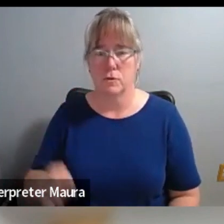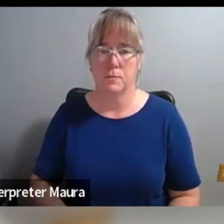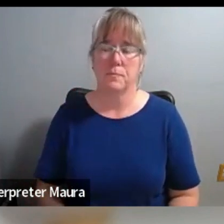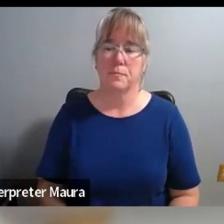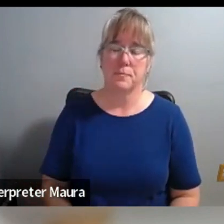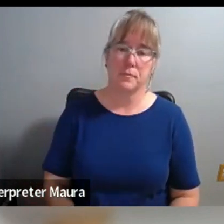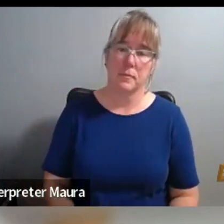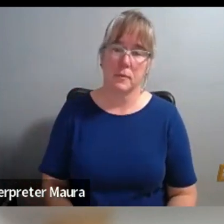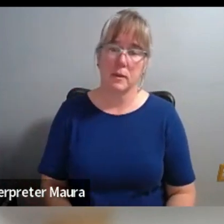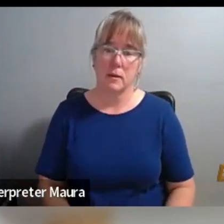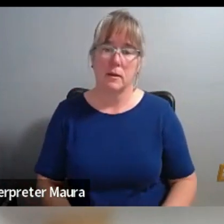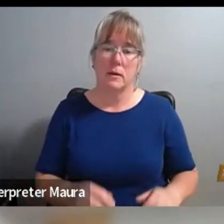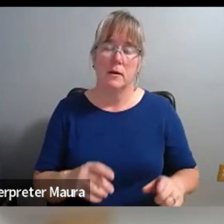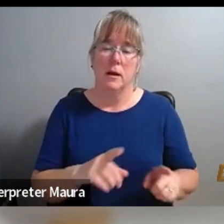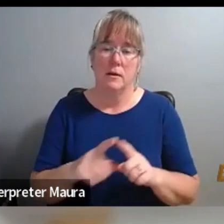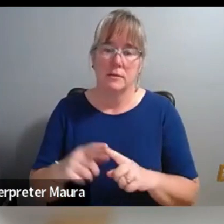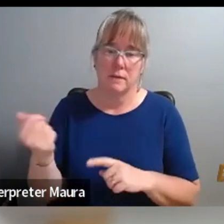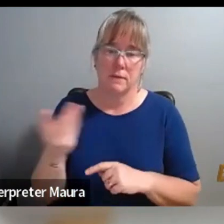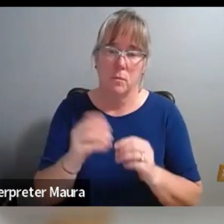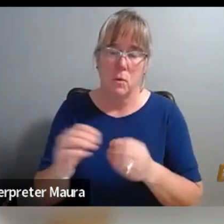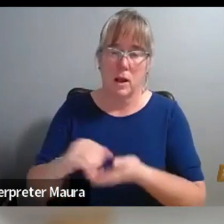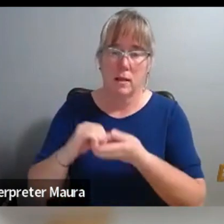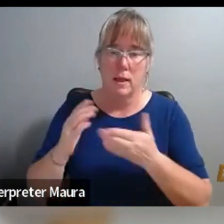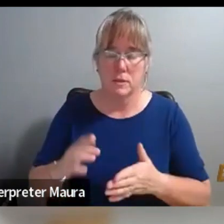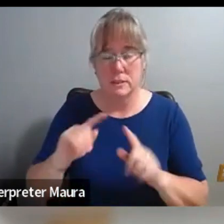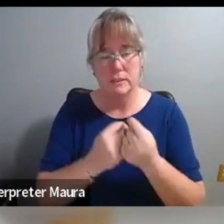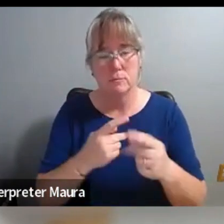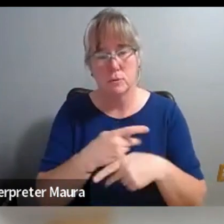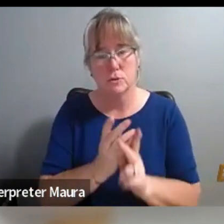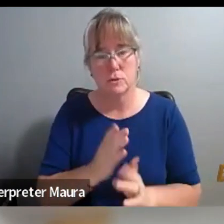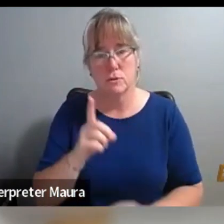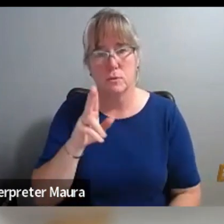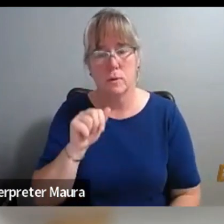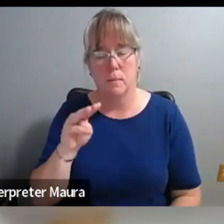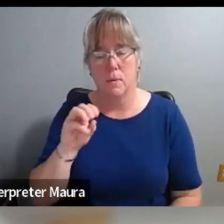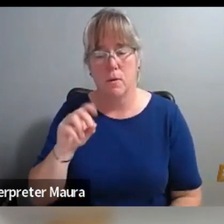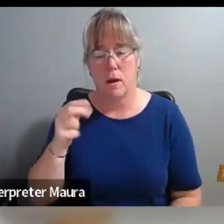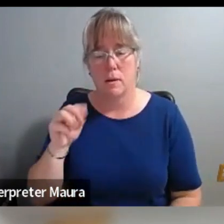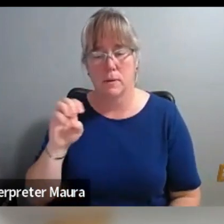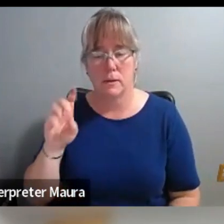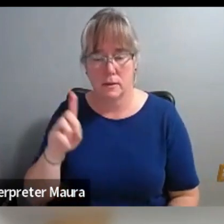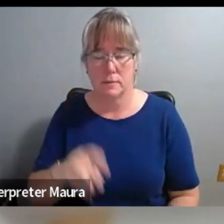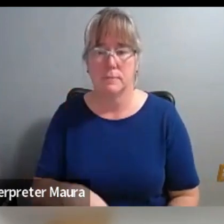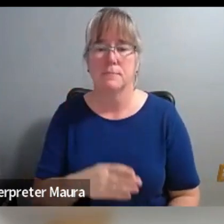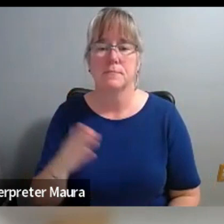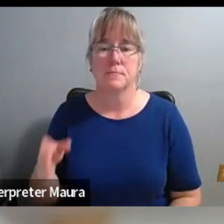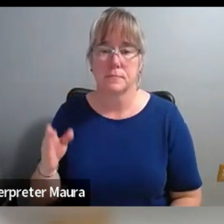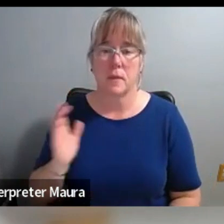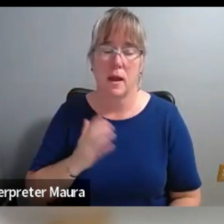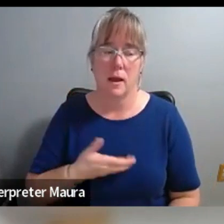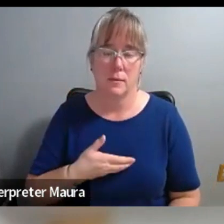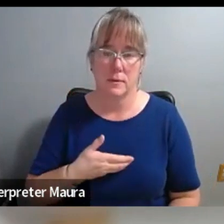Also, some more of our collaborators, our team producer, Dua Muhammad, our